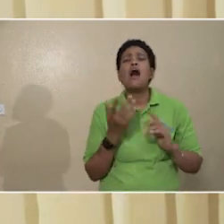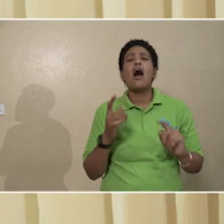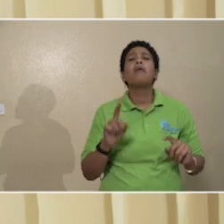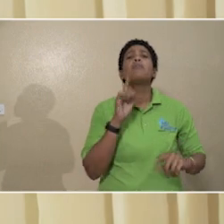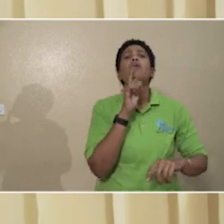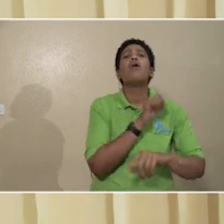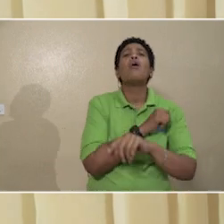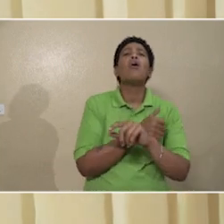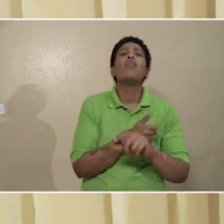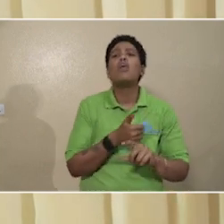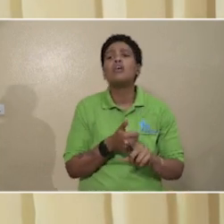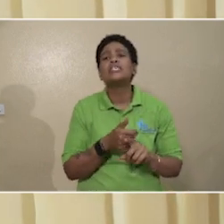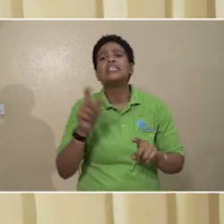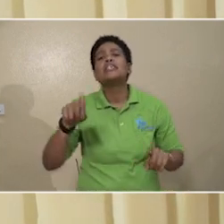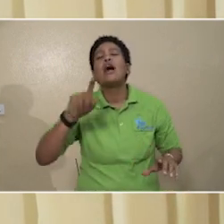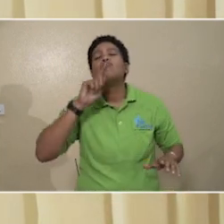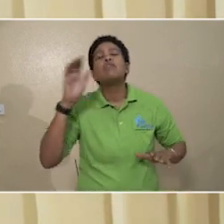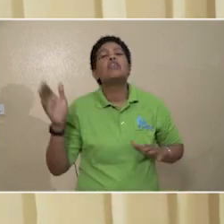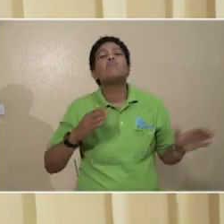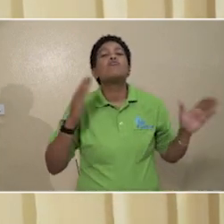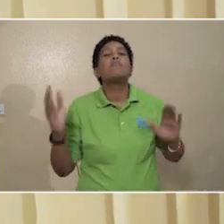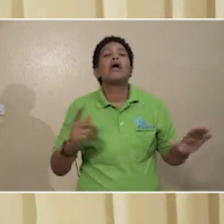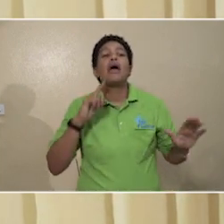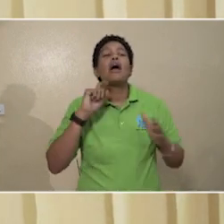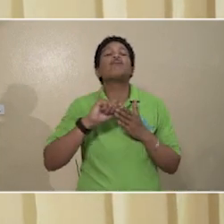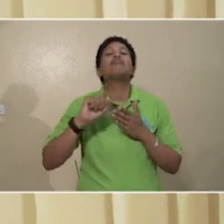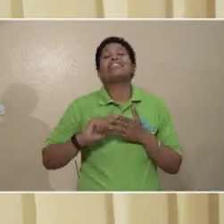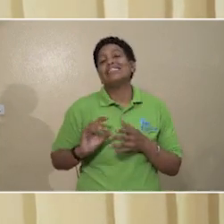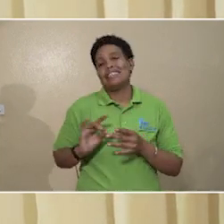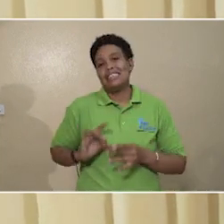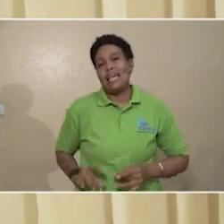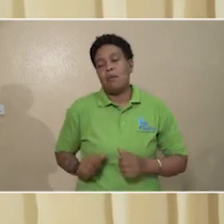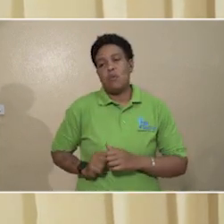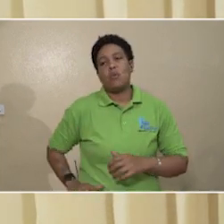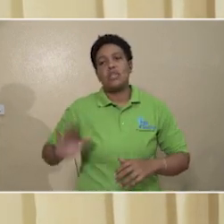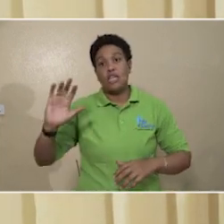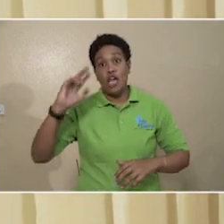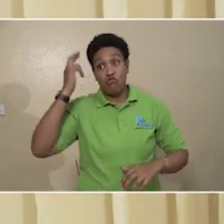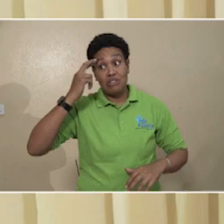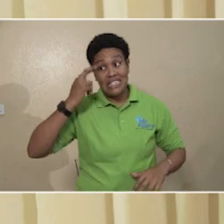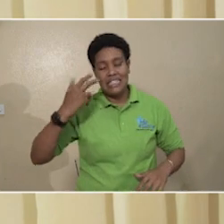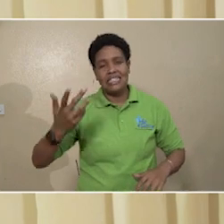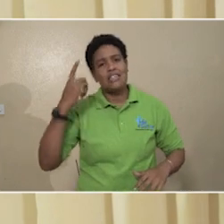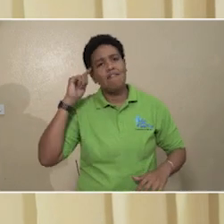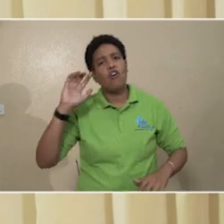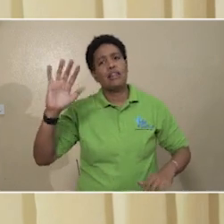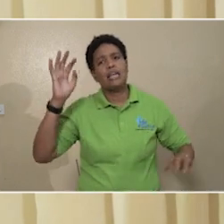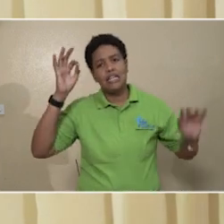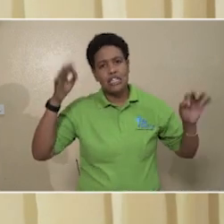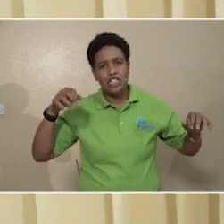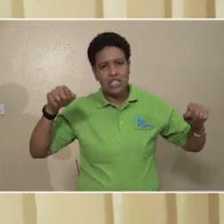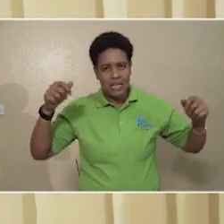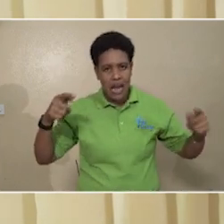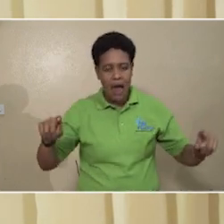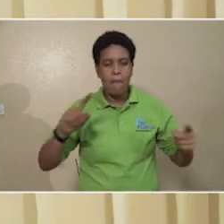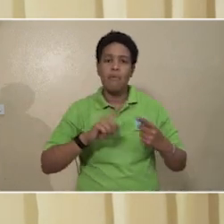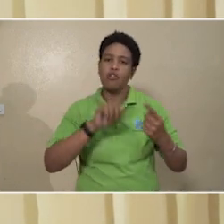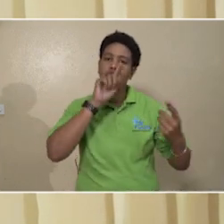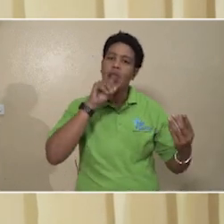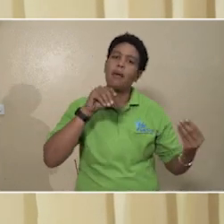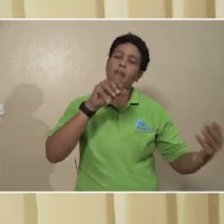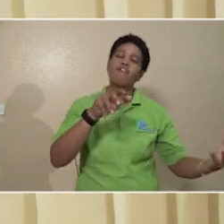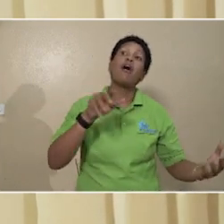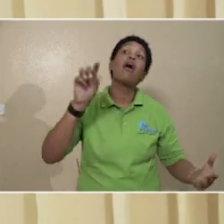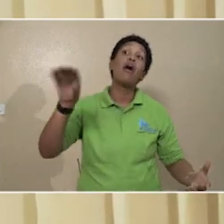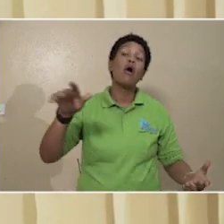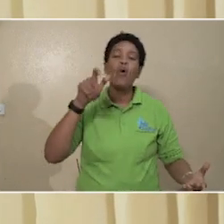the authority shall prepare a written statement with their reasons for their decision and provide this